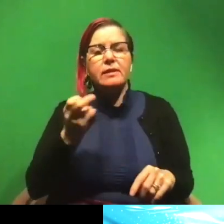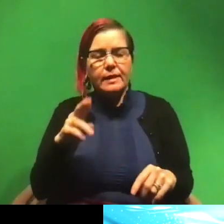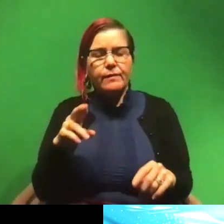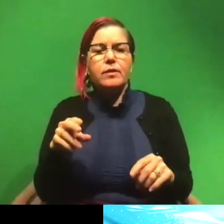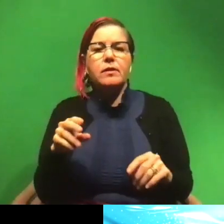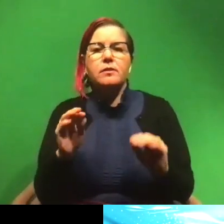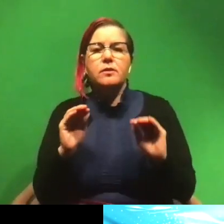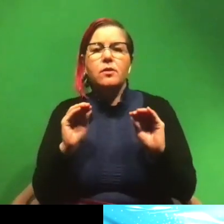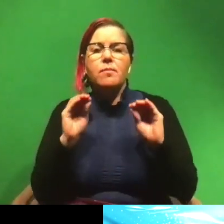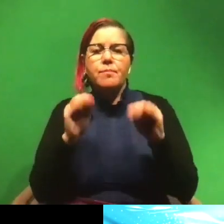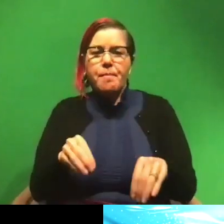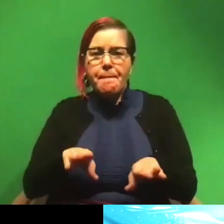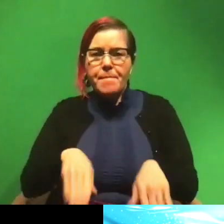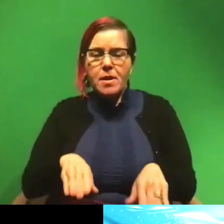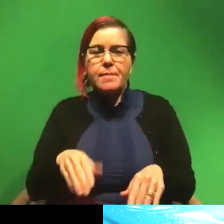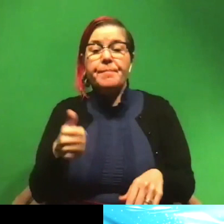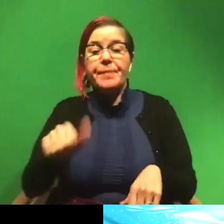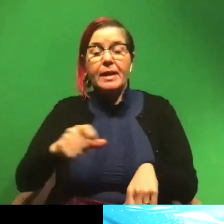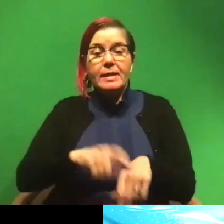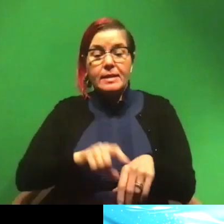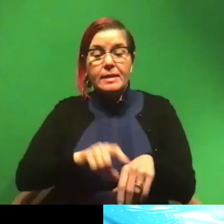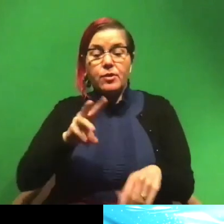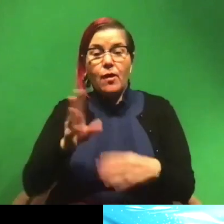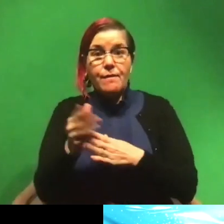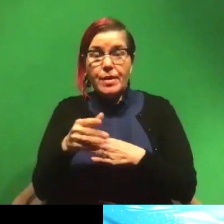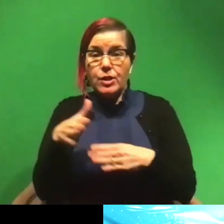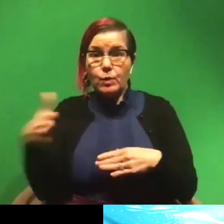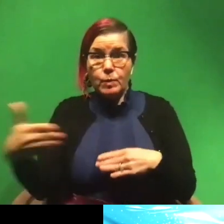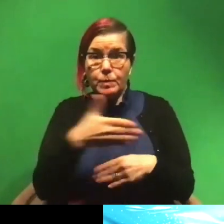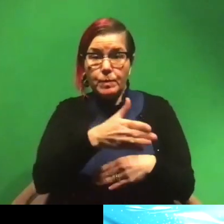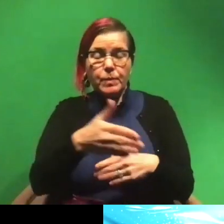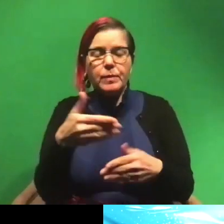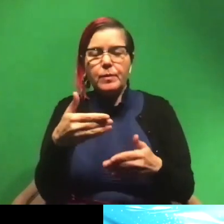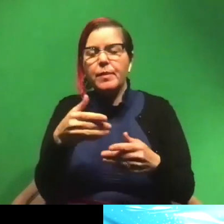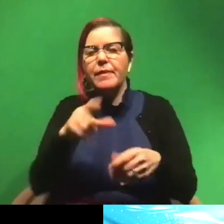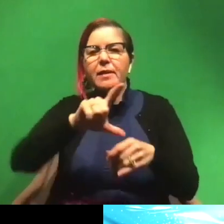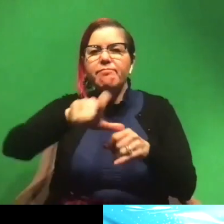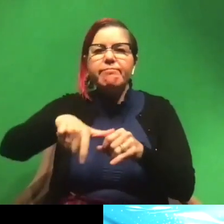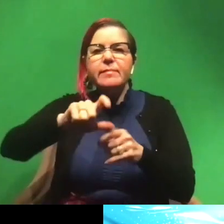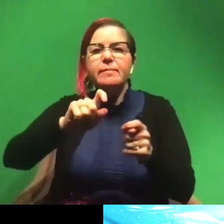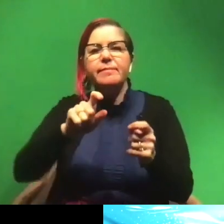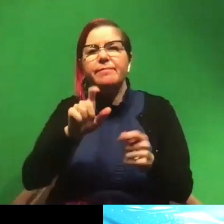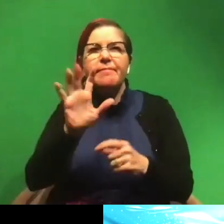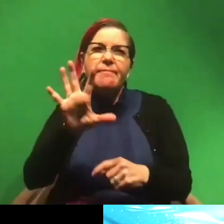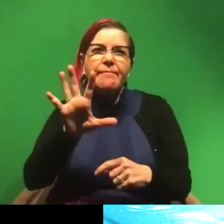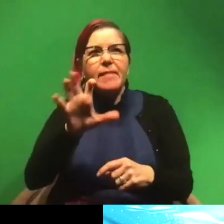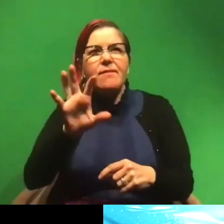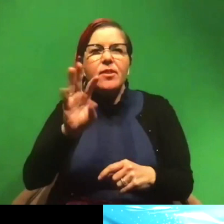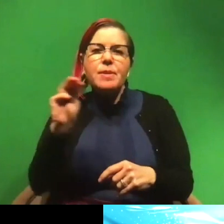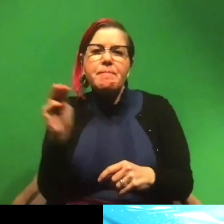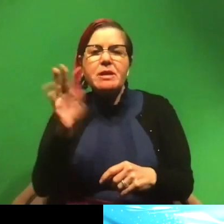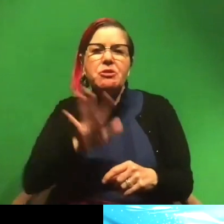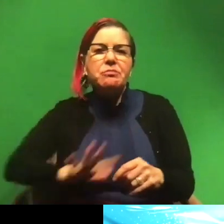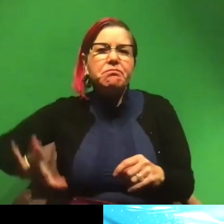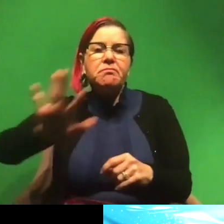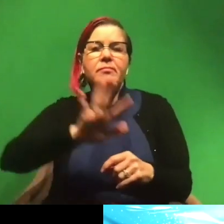sink down to the bottom. And anytime a sawfish comes within a detectable range, which is about 500 meters or so